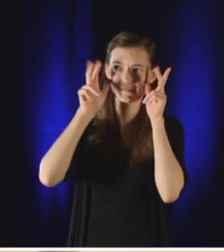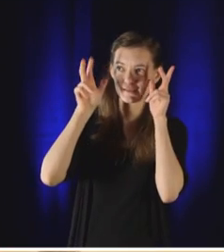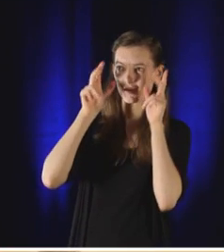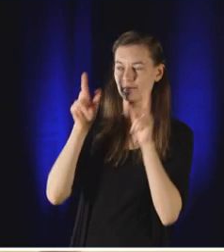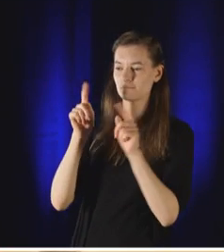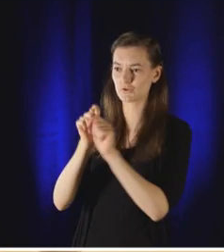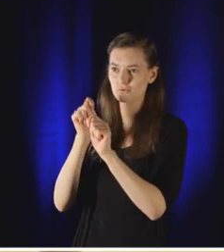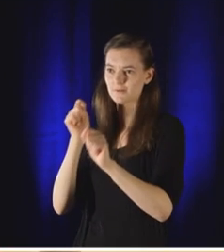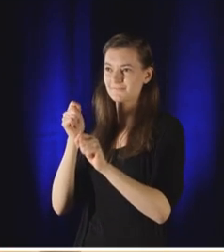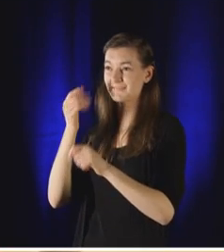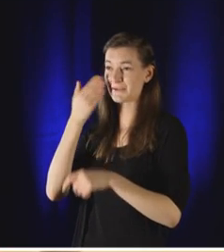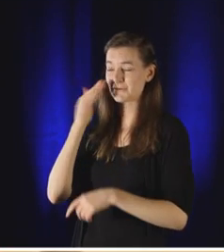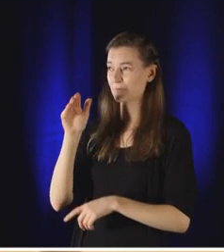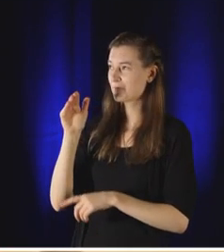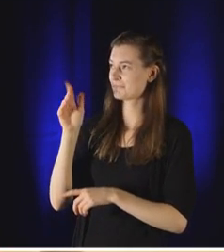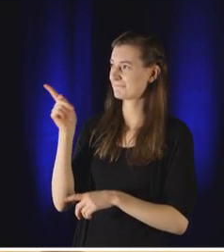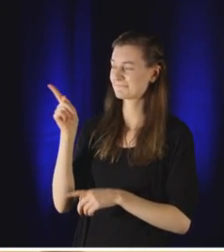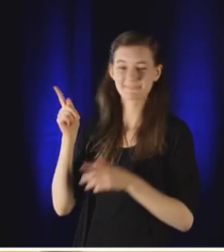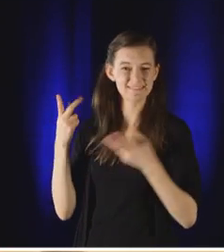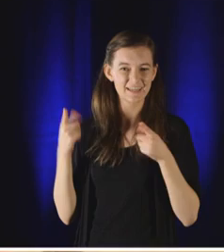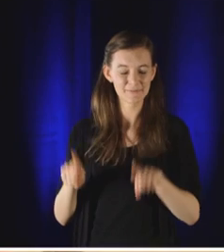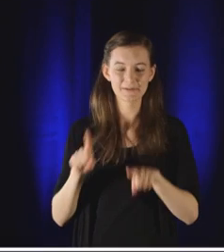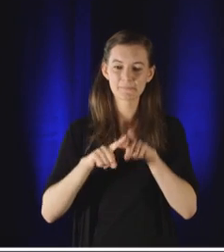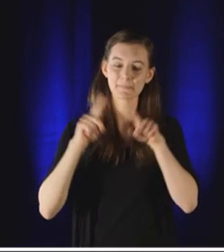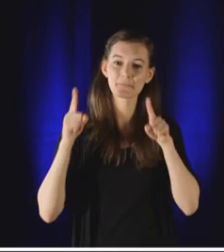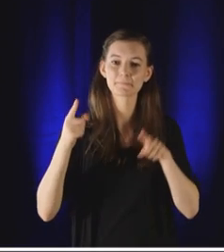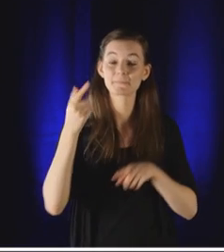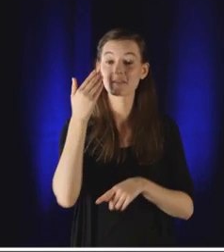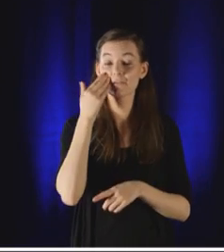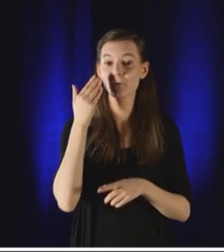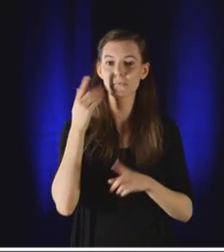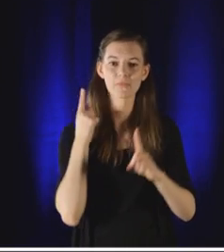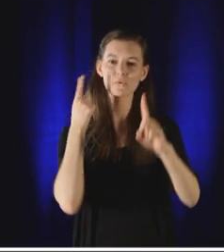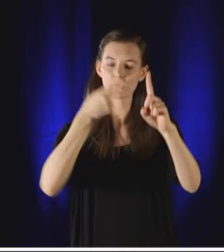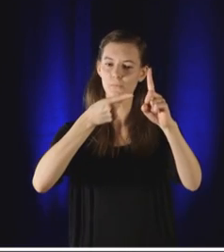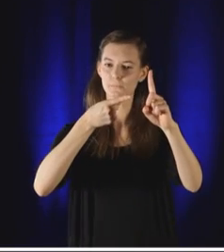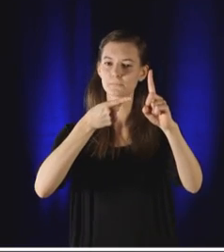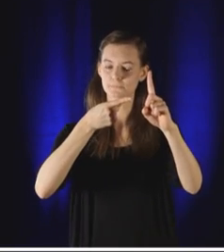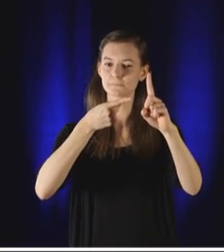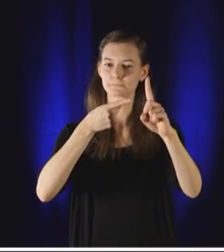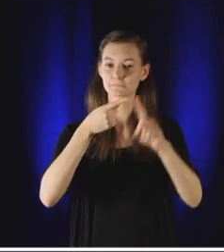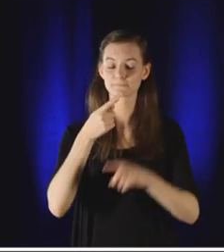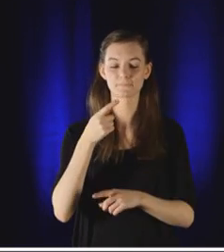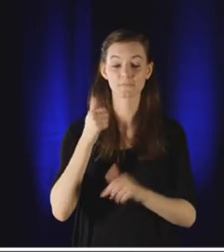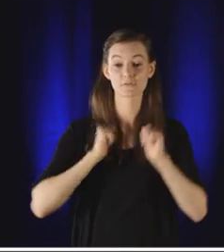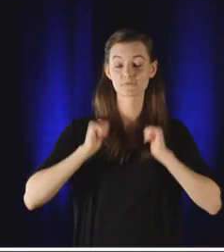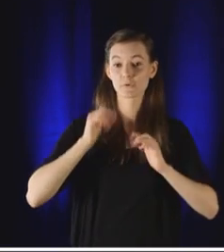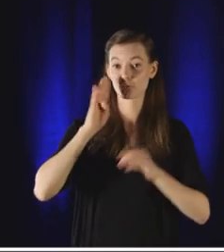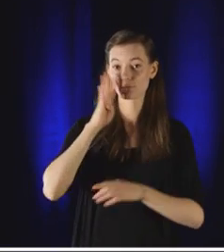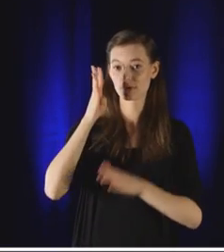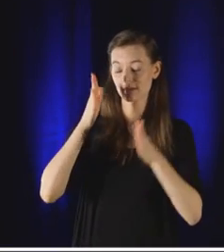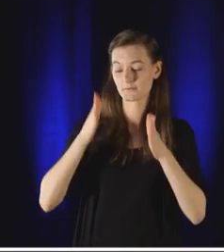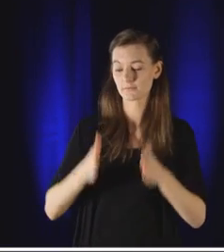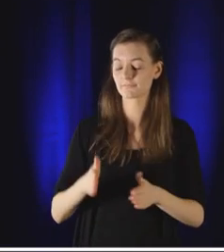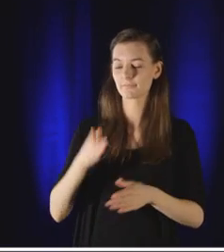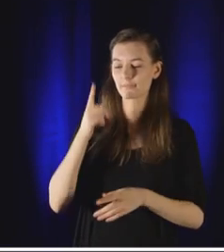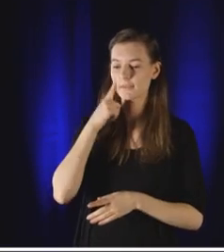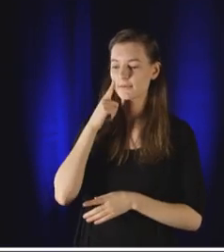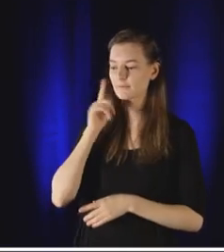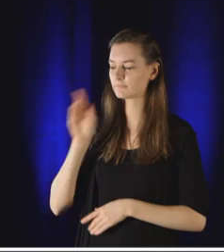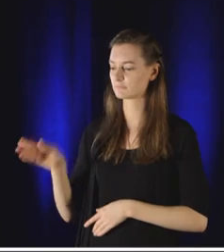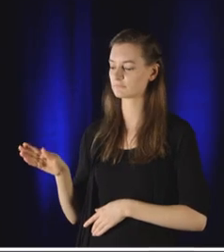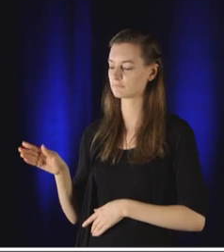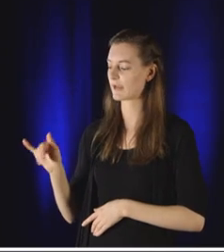And I don't always know what's going on in the show, but I do know what the purpose is. The show's creators